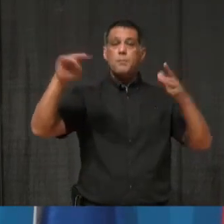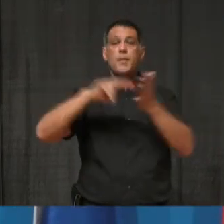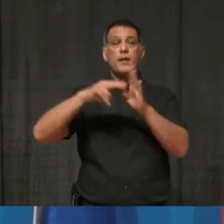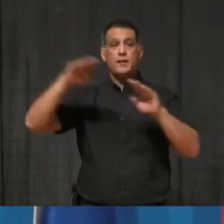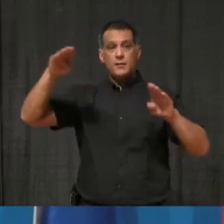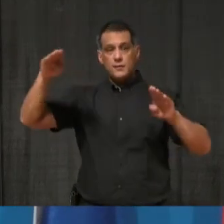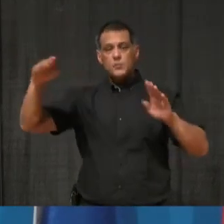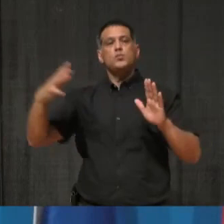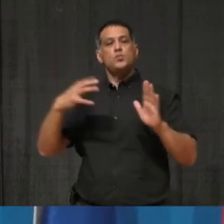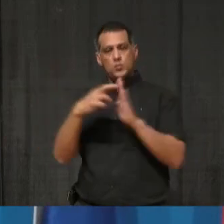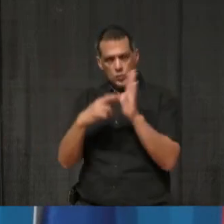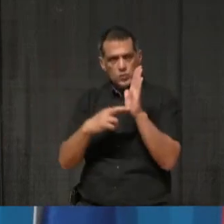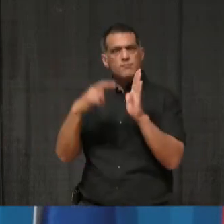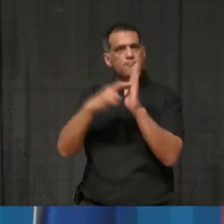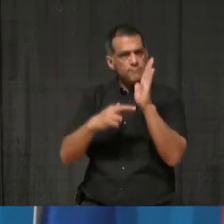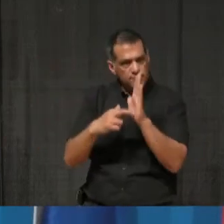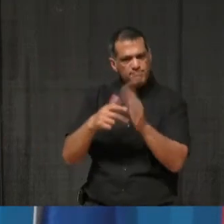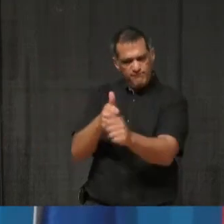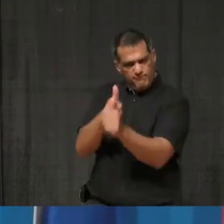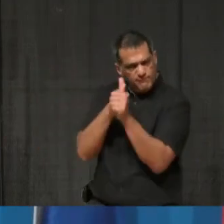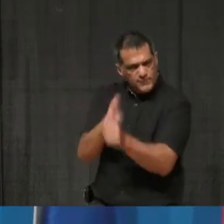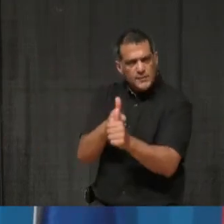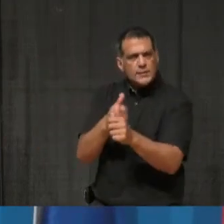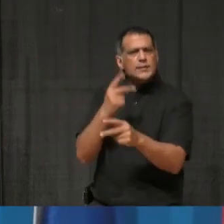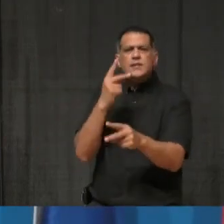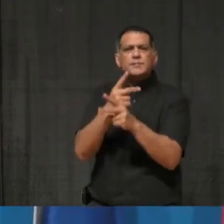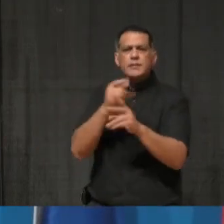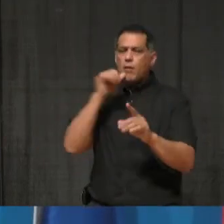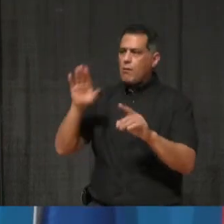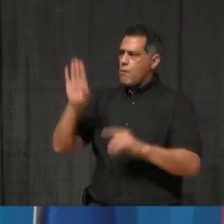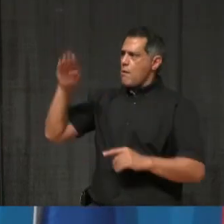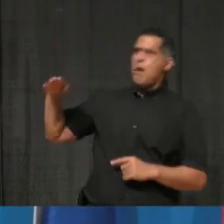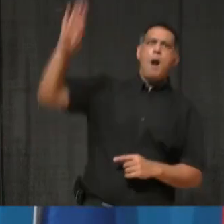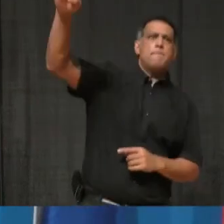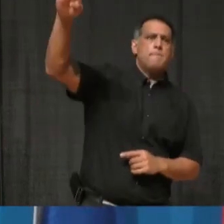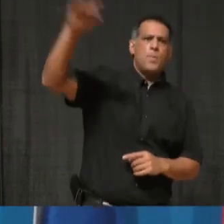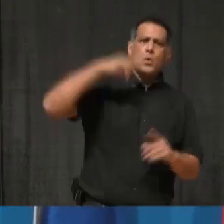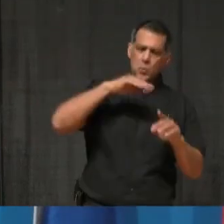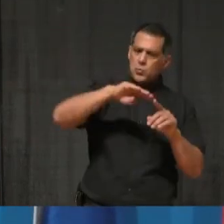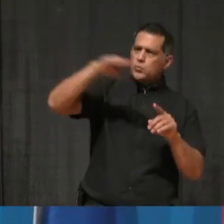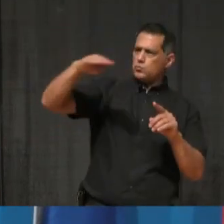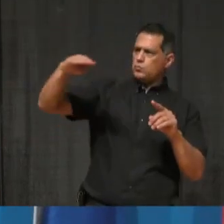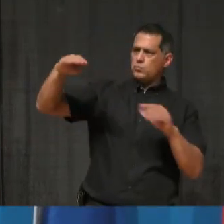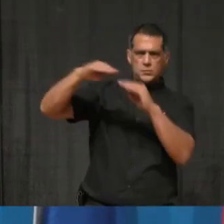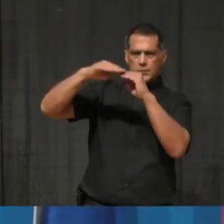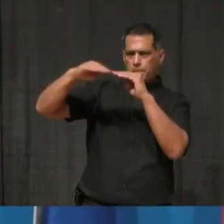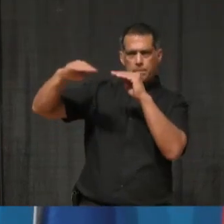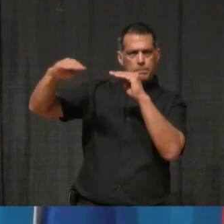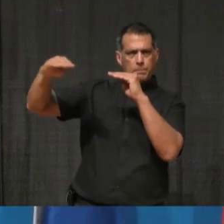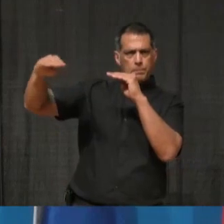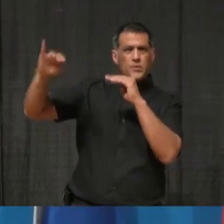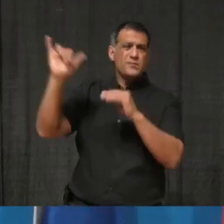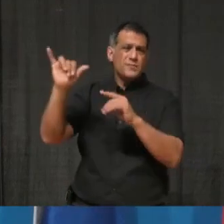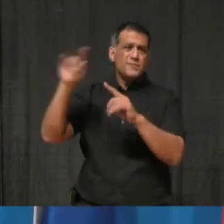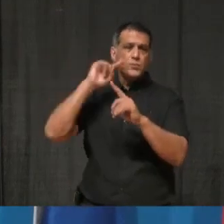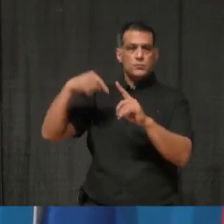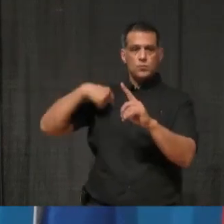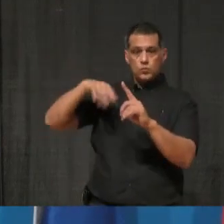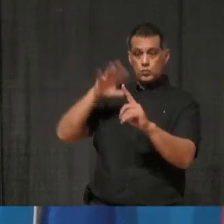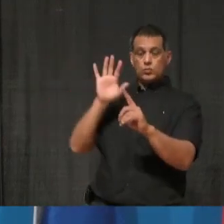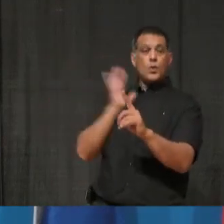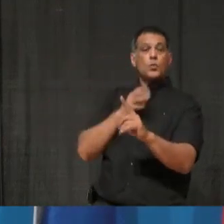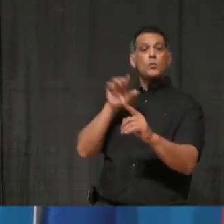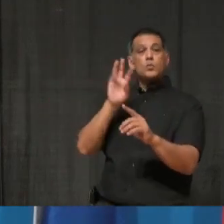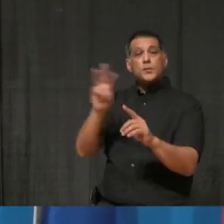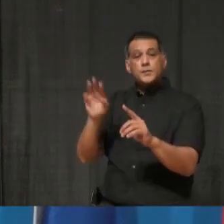keeping us at a level. And I think if you look at the data that we have on our website at peelregion.ca forward slash coronavirus, and